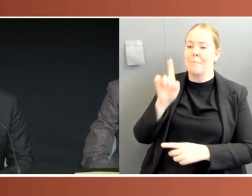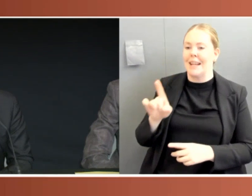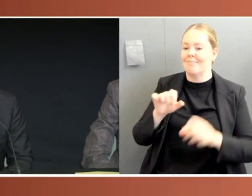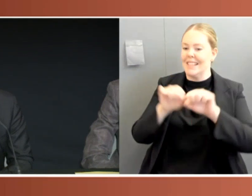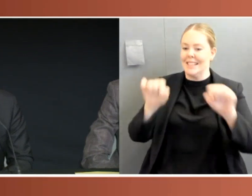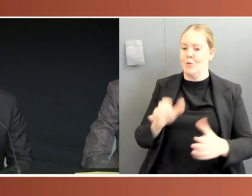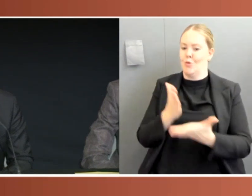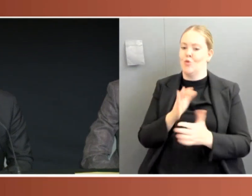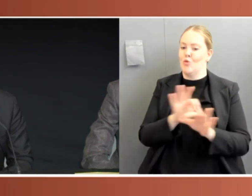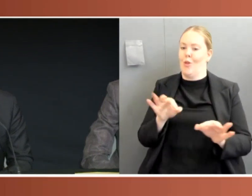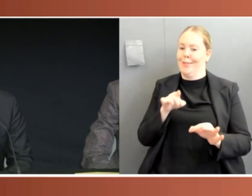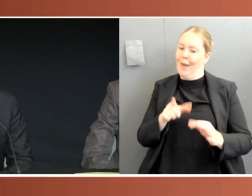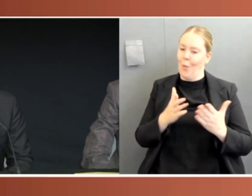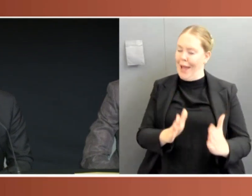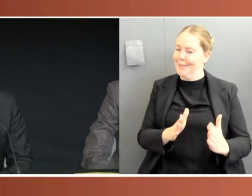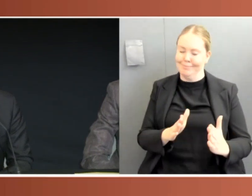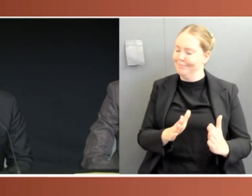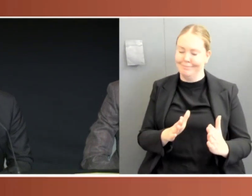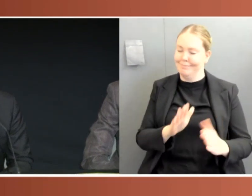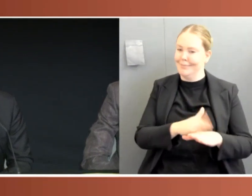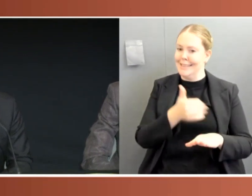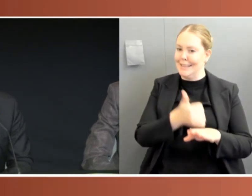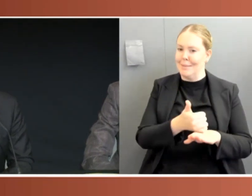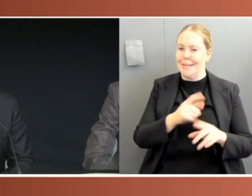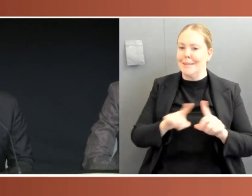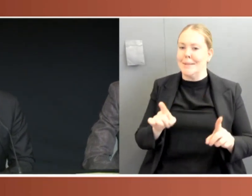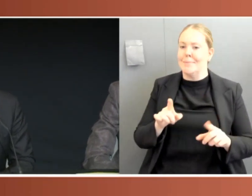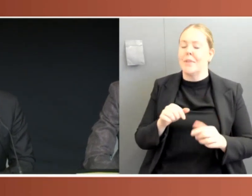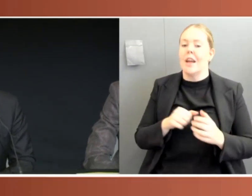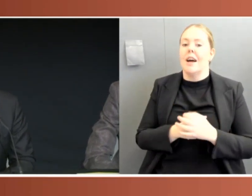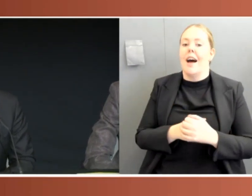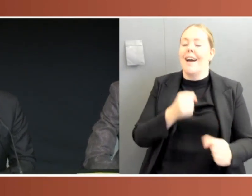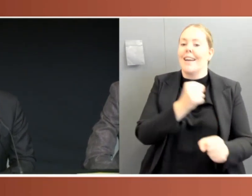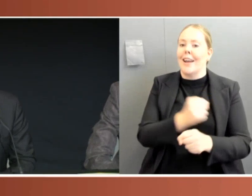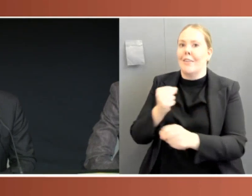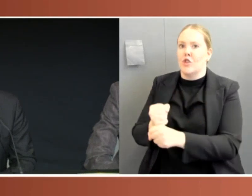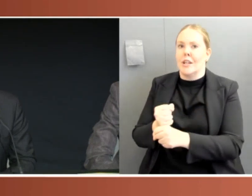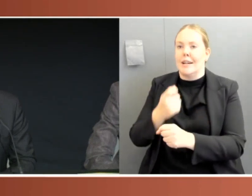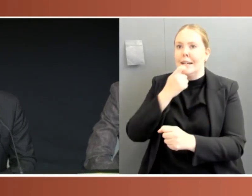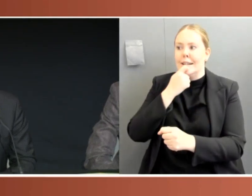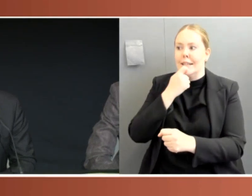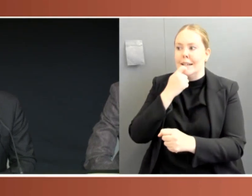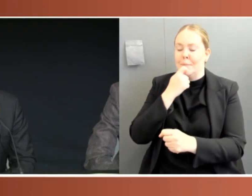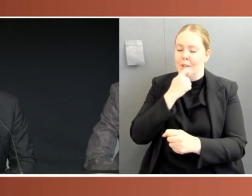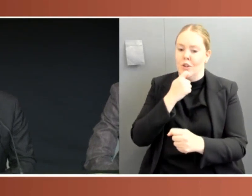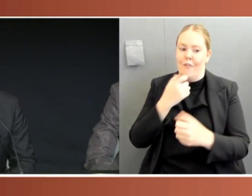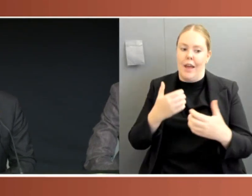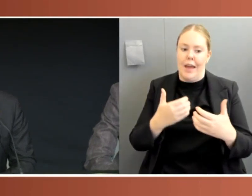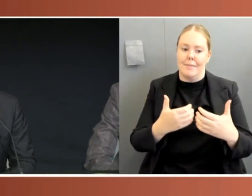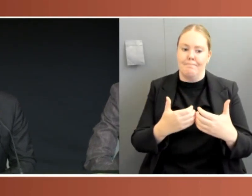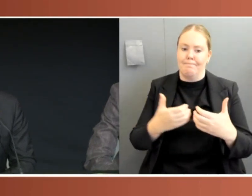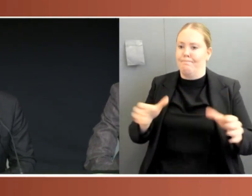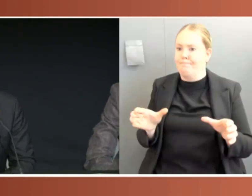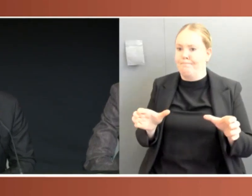is a bit of a cipher in these circumstances. There hasn't been clear procedures for the Governor-General